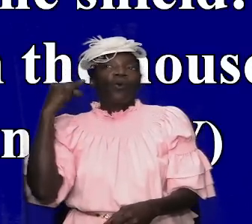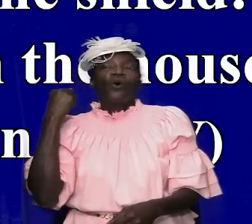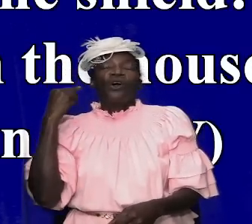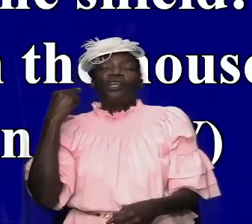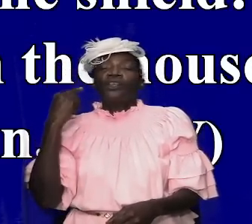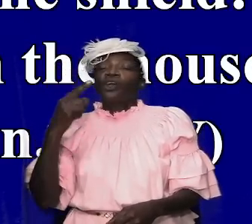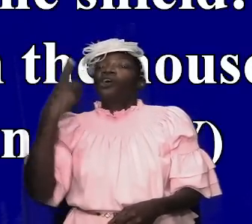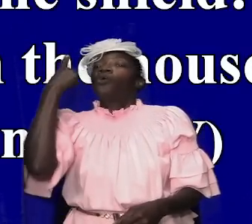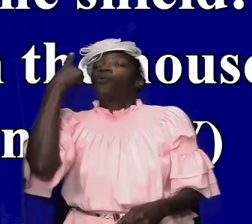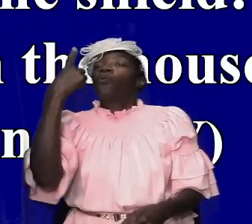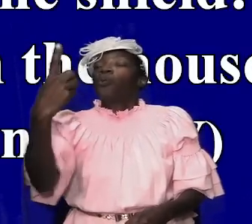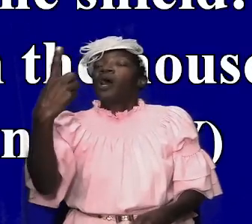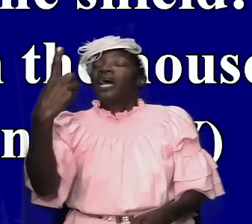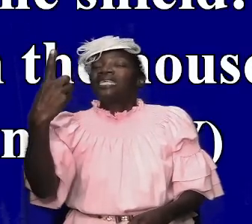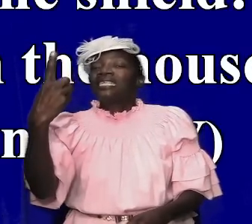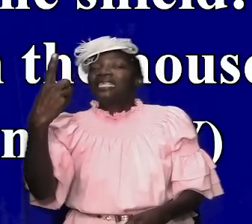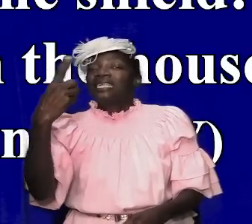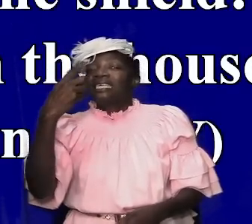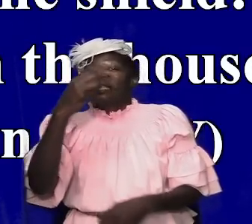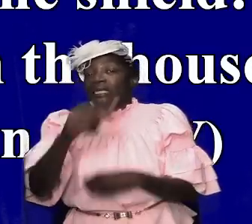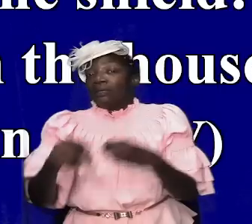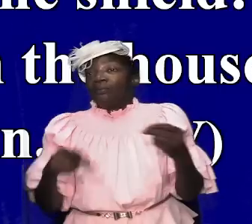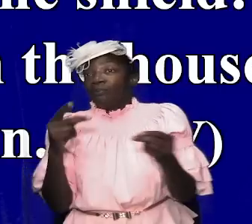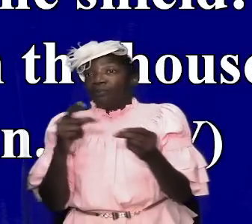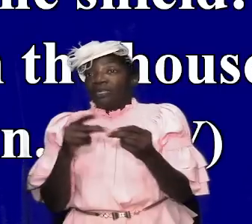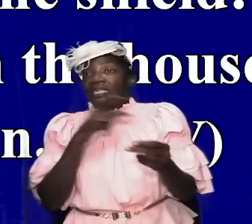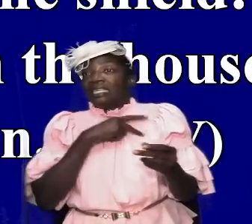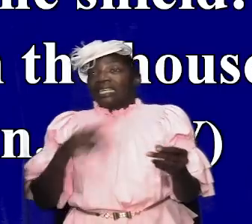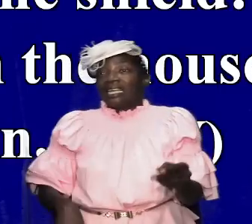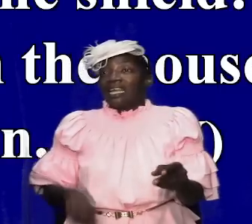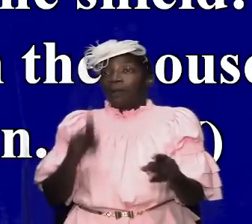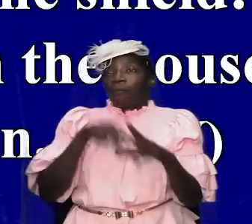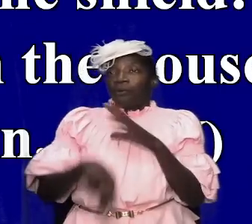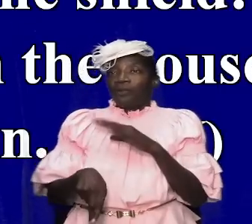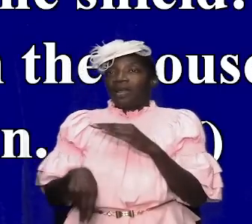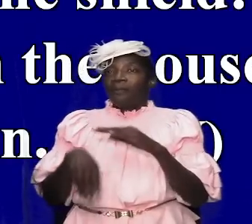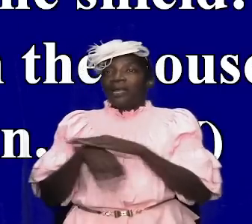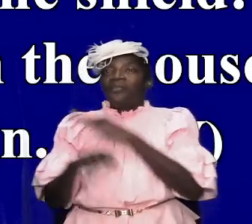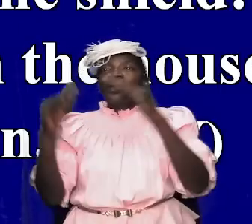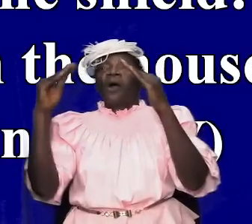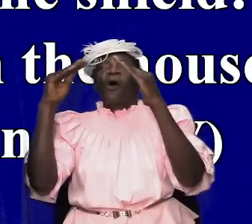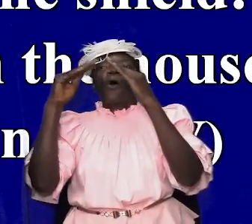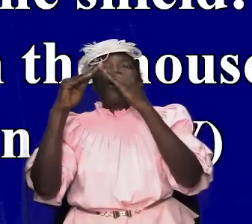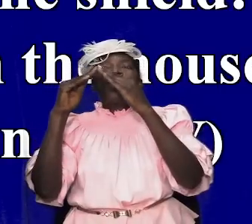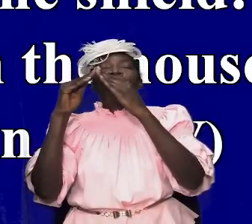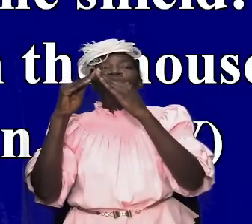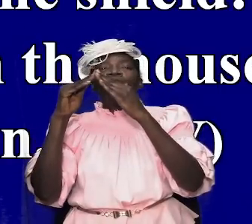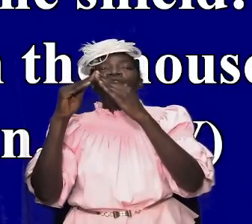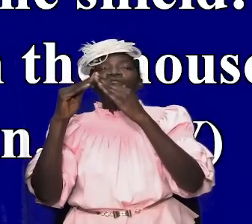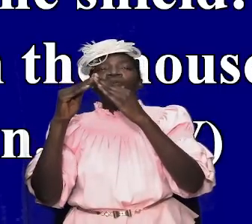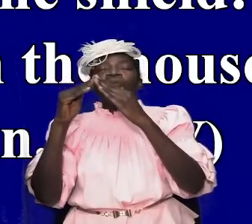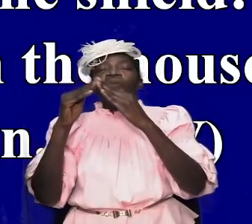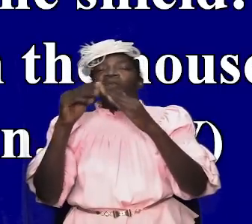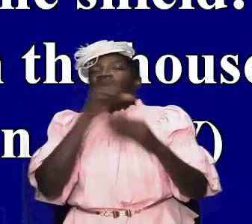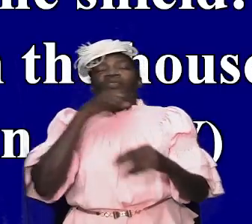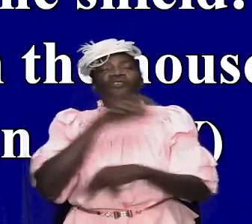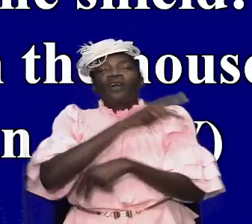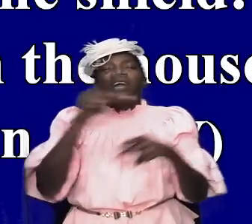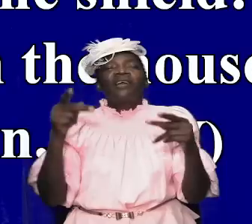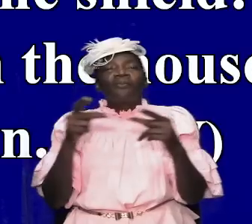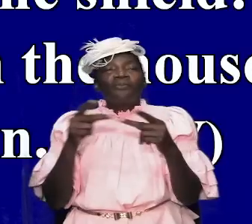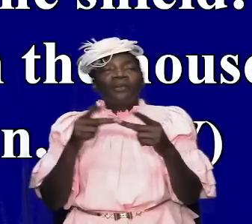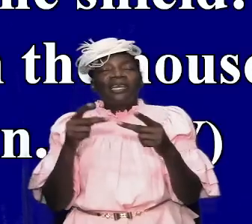into one shield and the king put them in the house of the forest of the lebanon